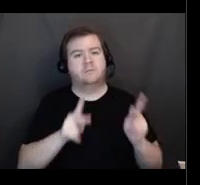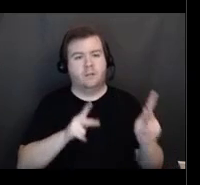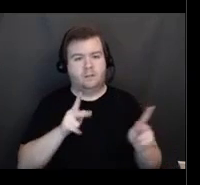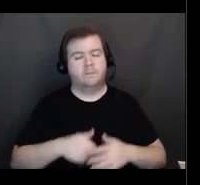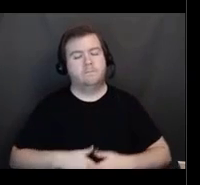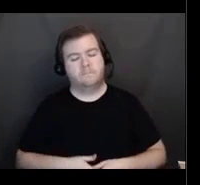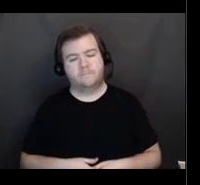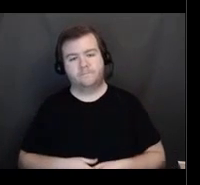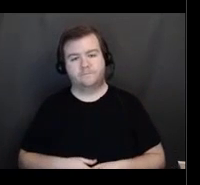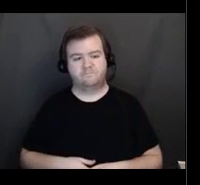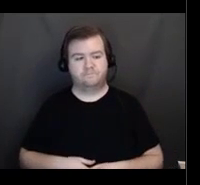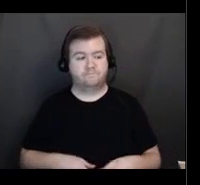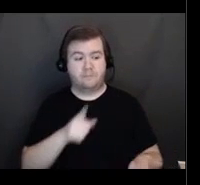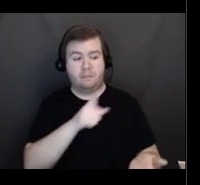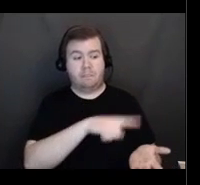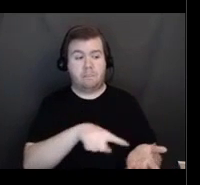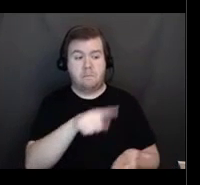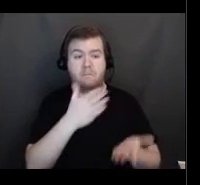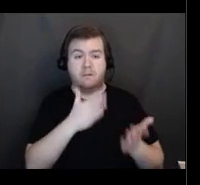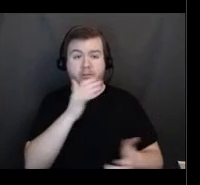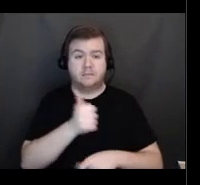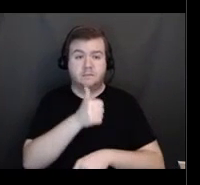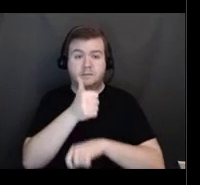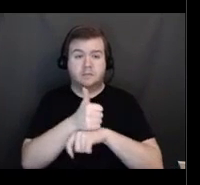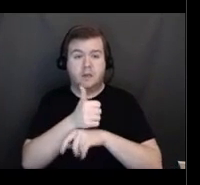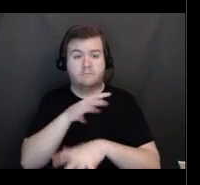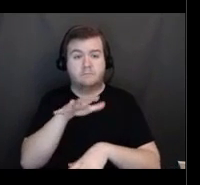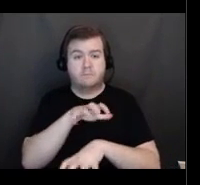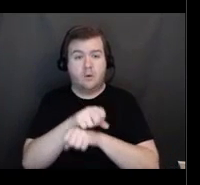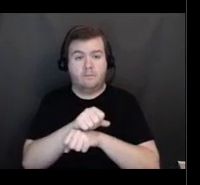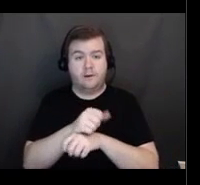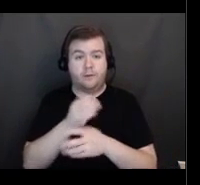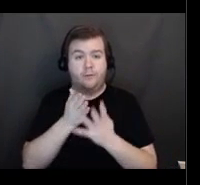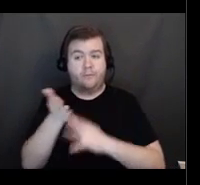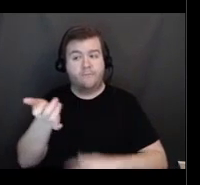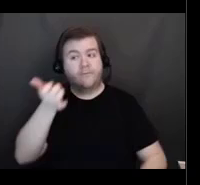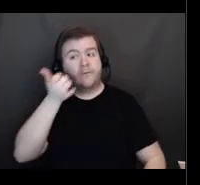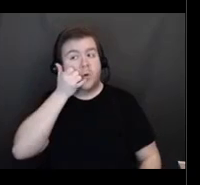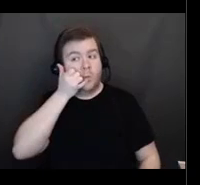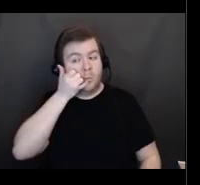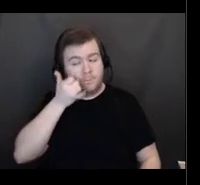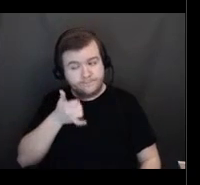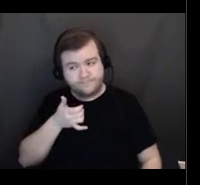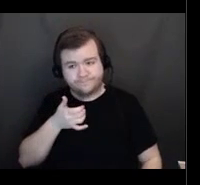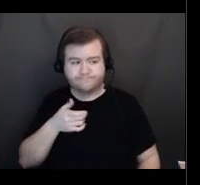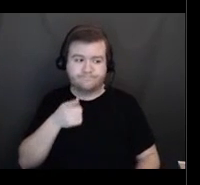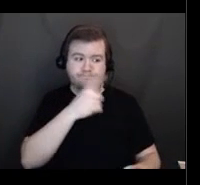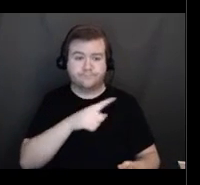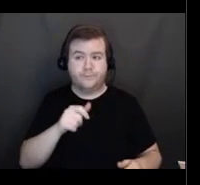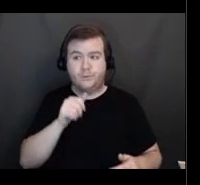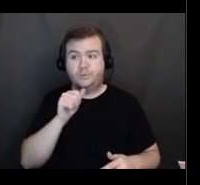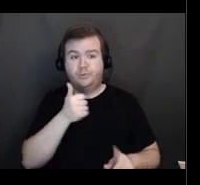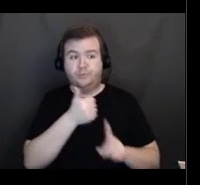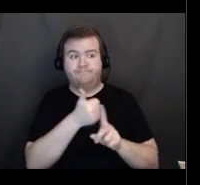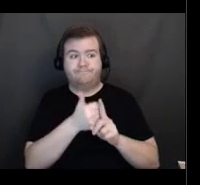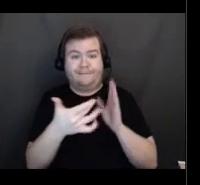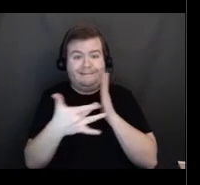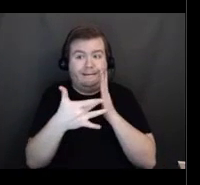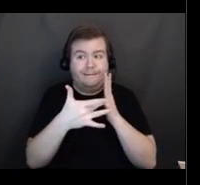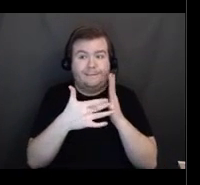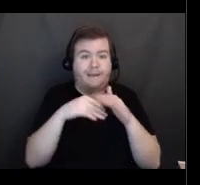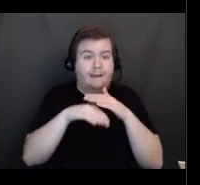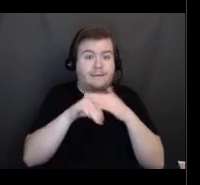Folks may be scheduling by phone. Those folks who have, you know, no technology access,